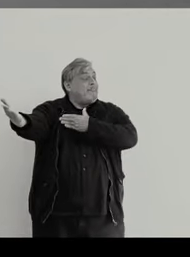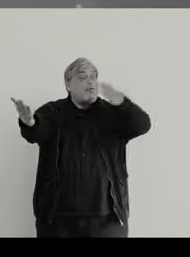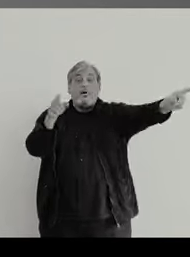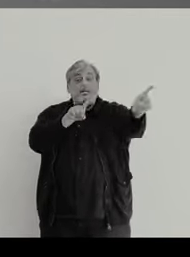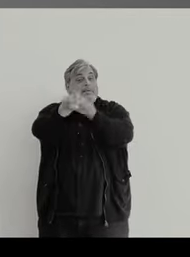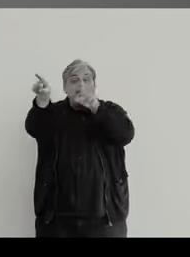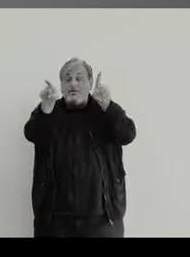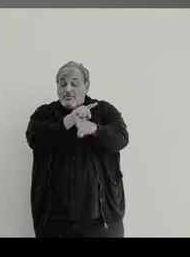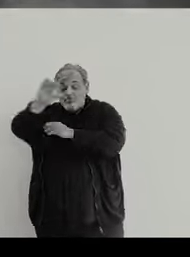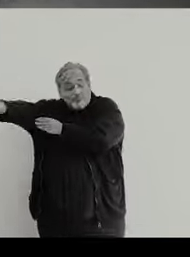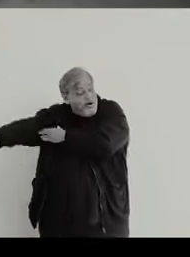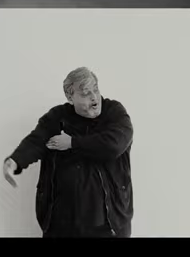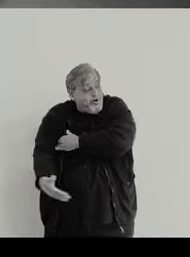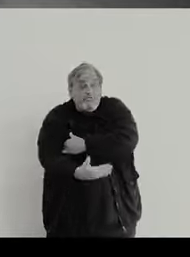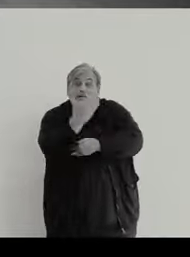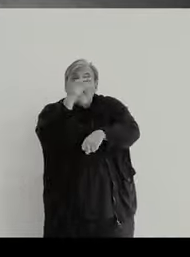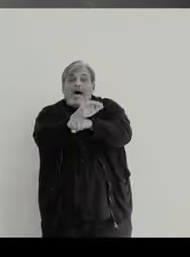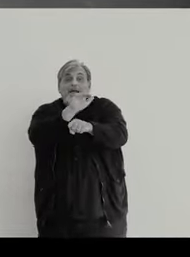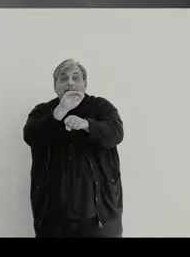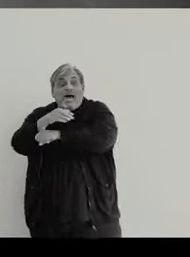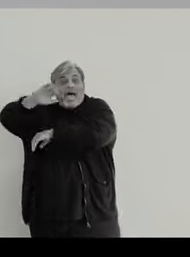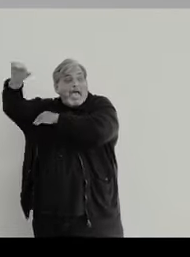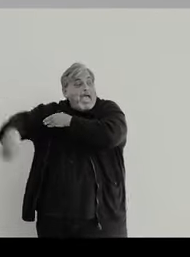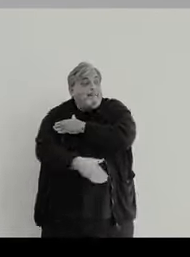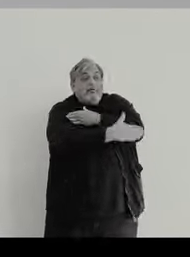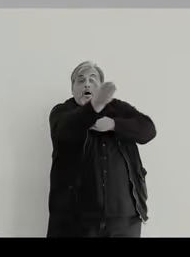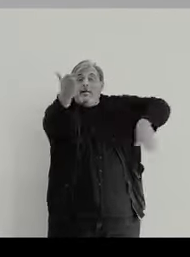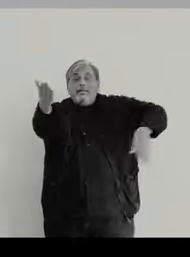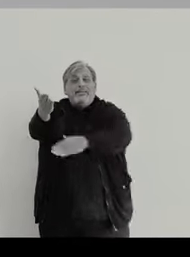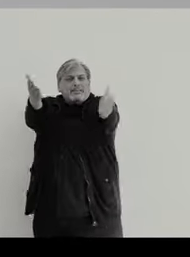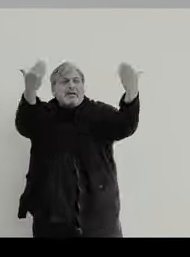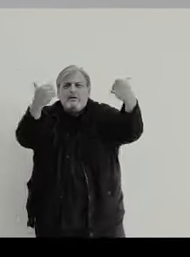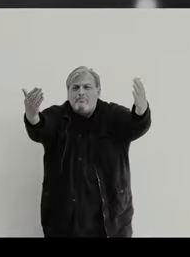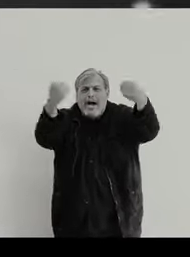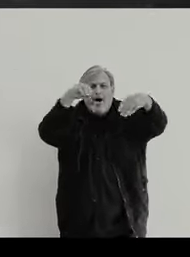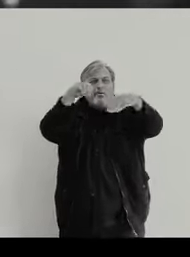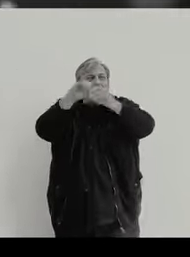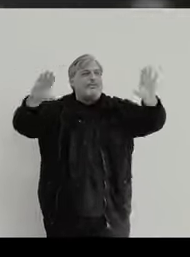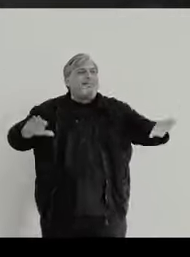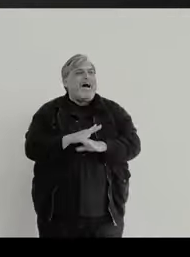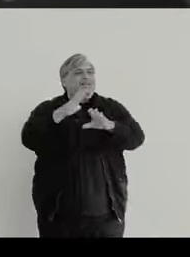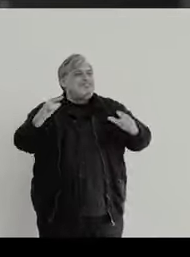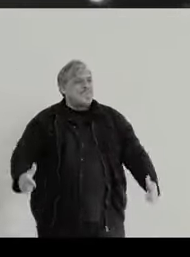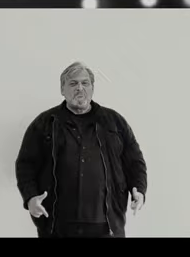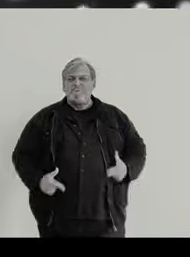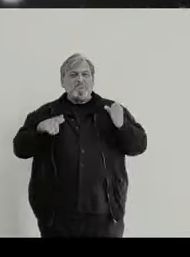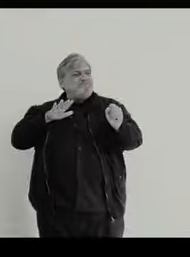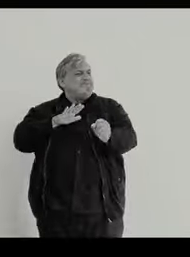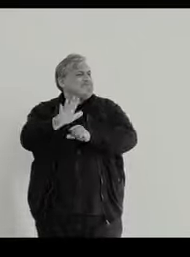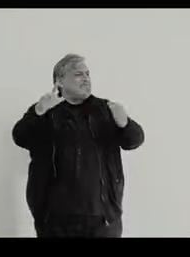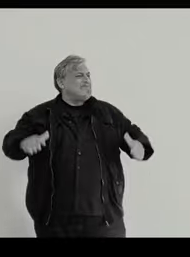Everyone here is the star of the night Everyone needs to come out in the light